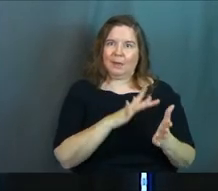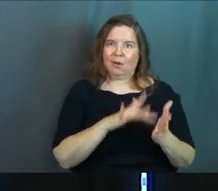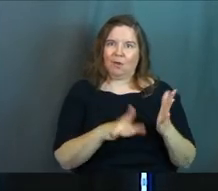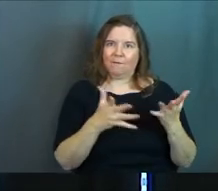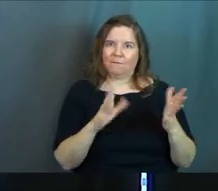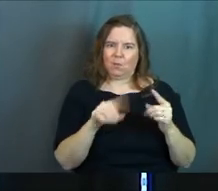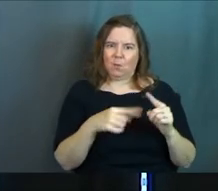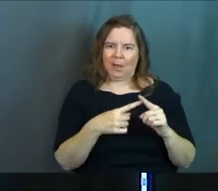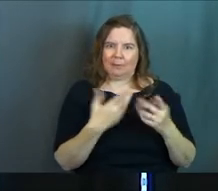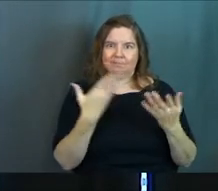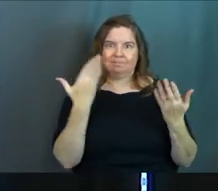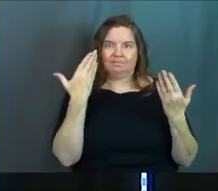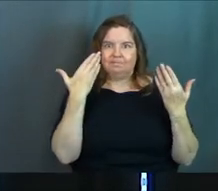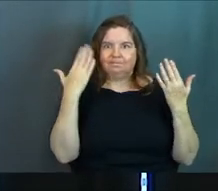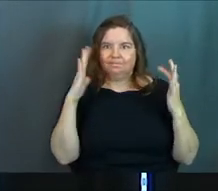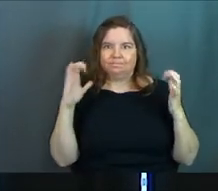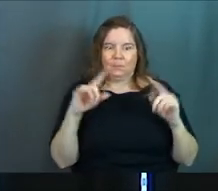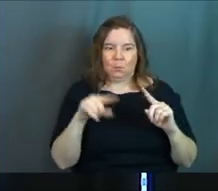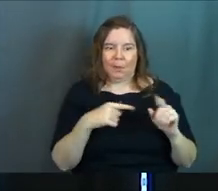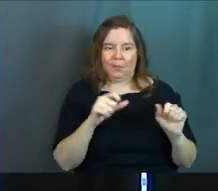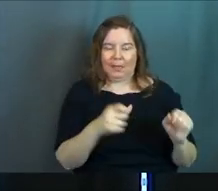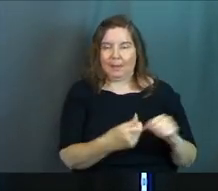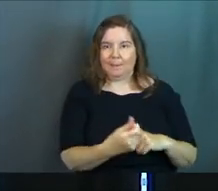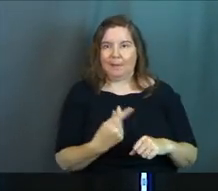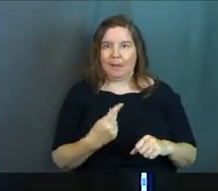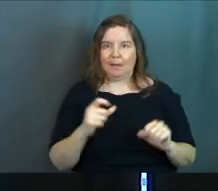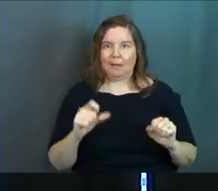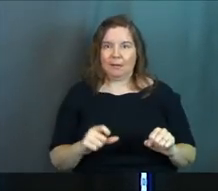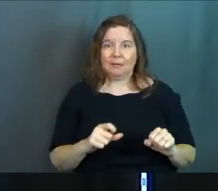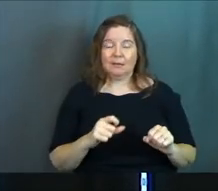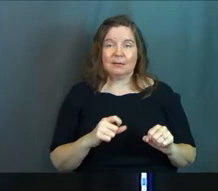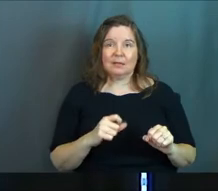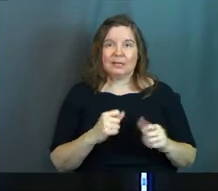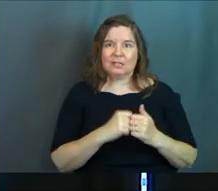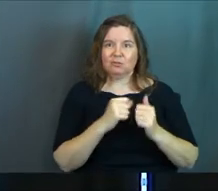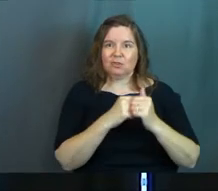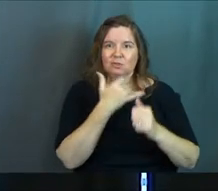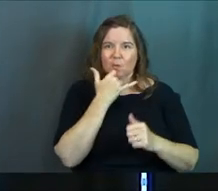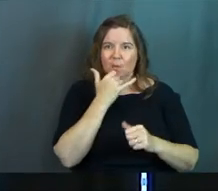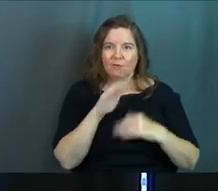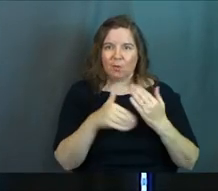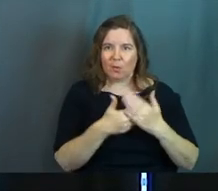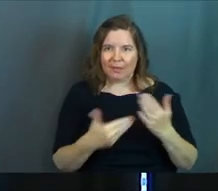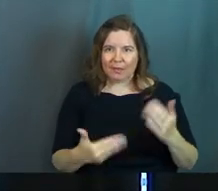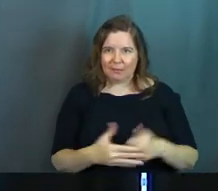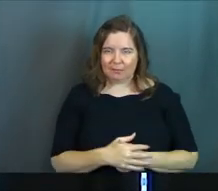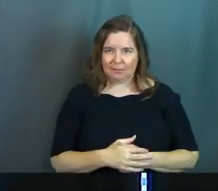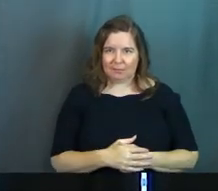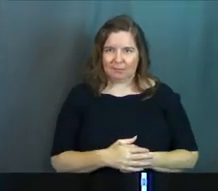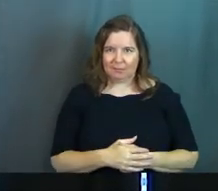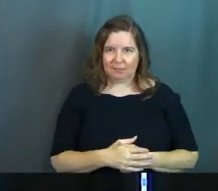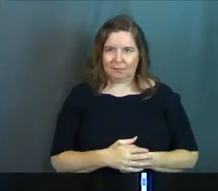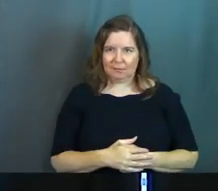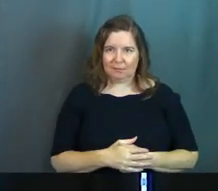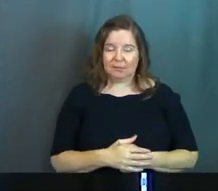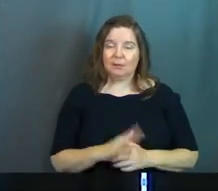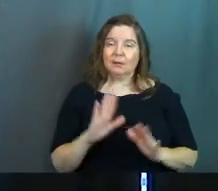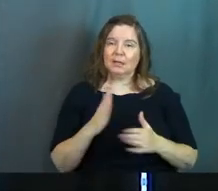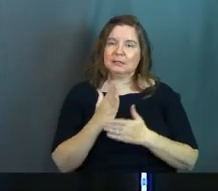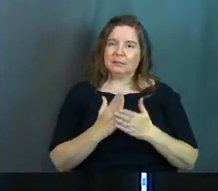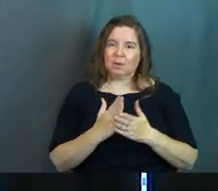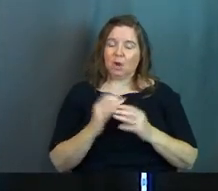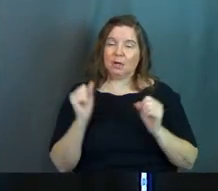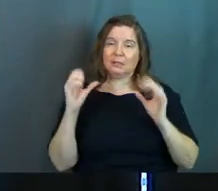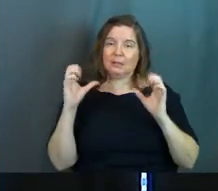when the thing is settled, when they can come back. It's structured wrong for the whole thing. Here's